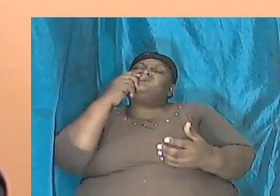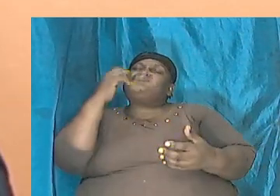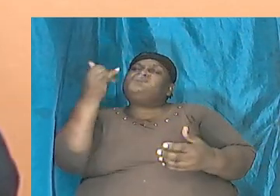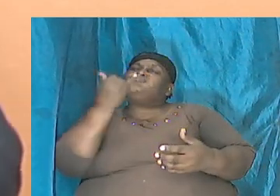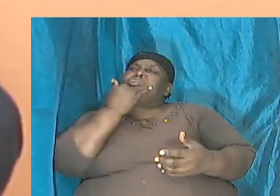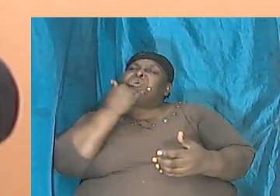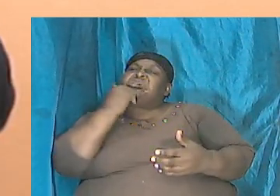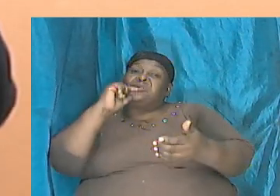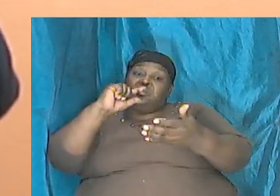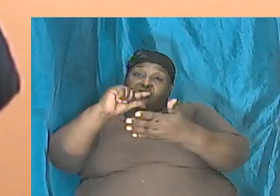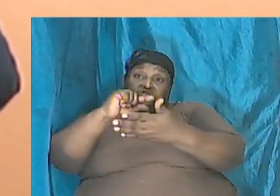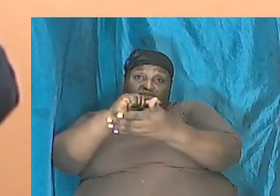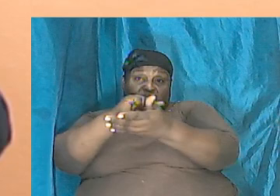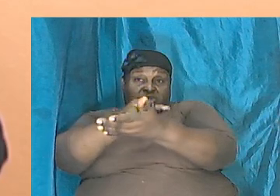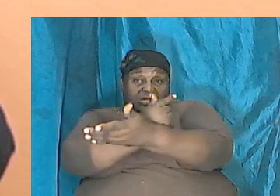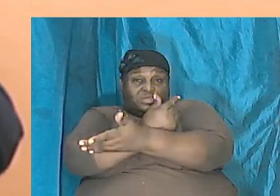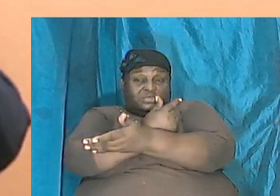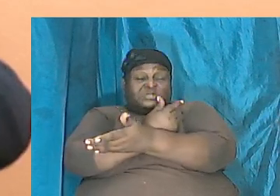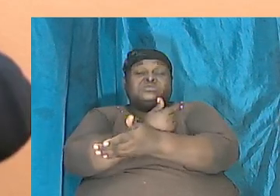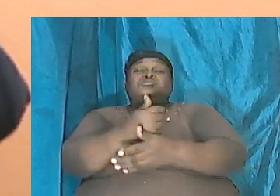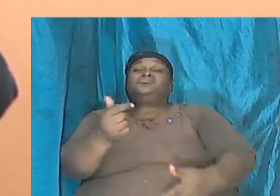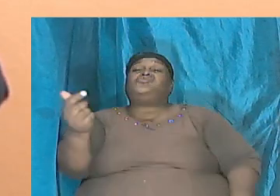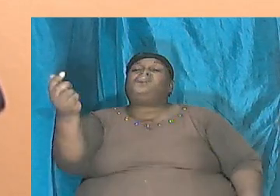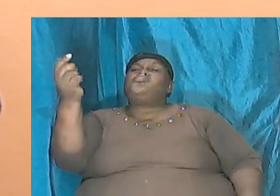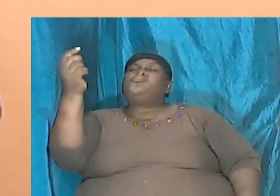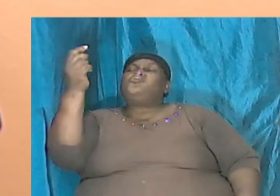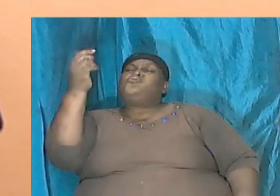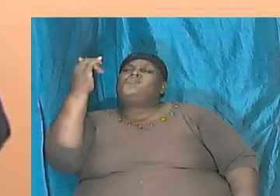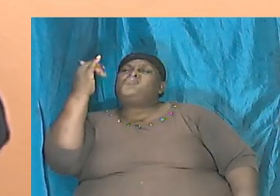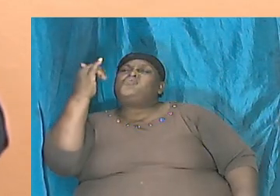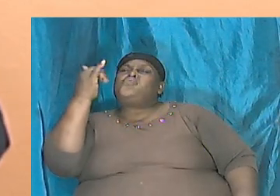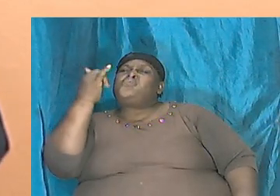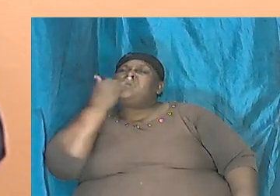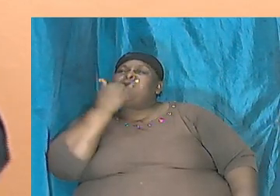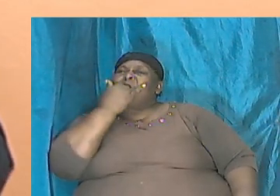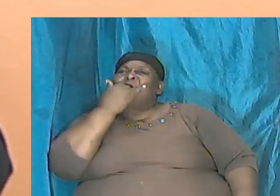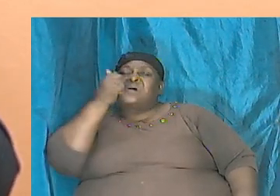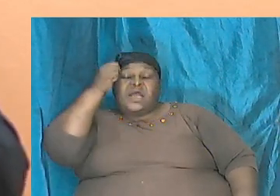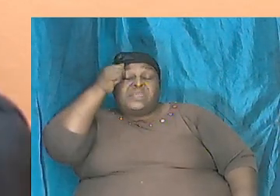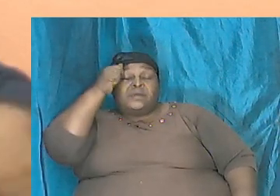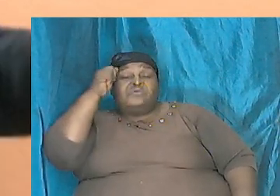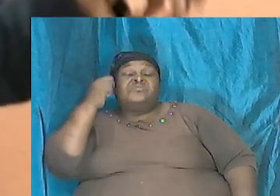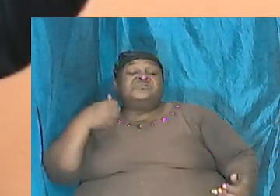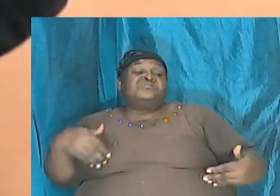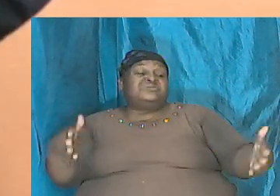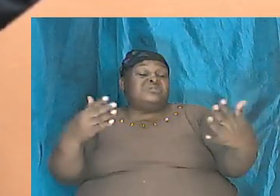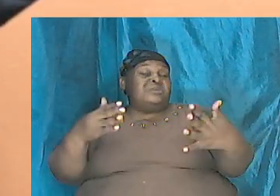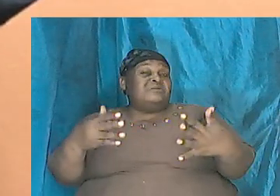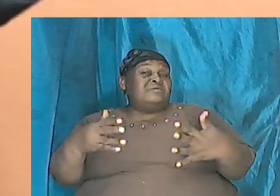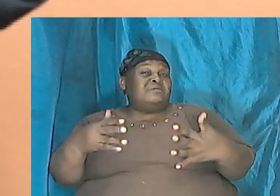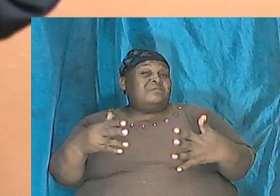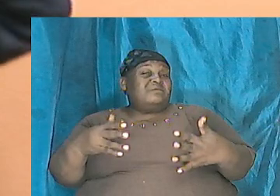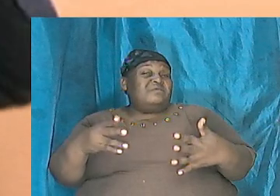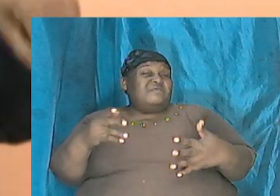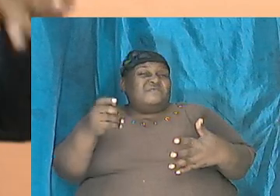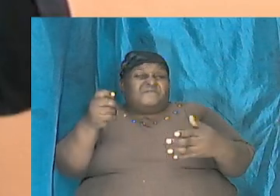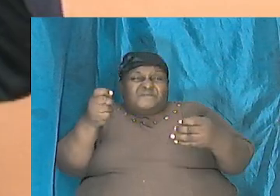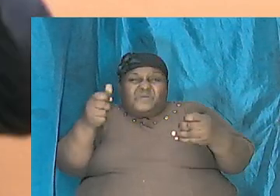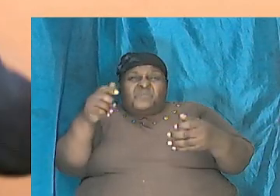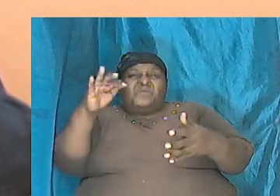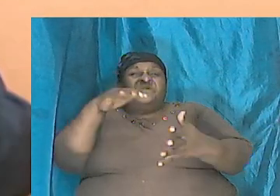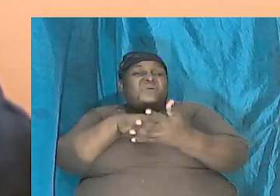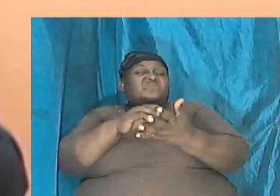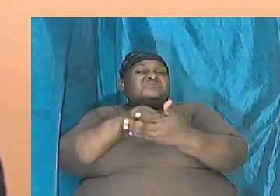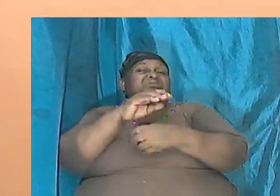because if Adam was here only a few thousand years ago, these animals that we are seeing